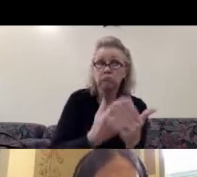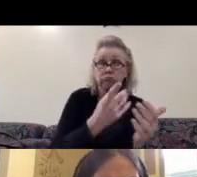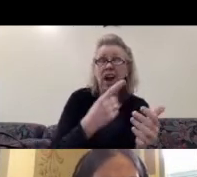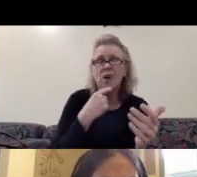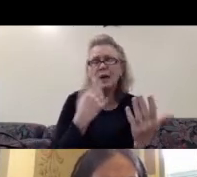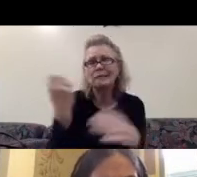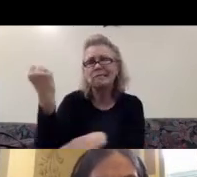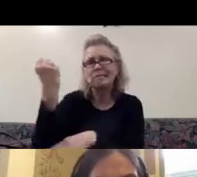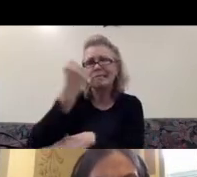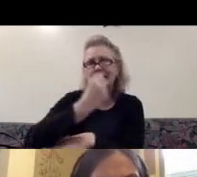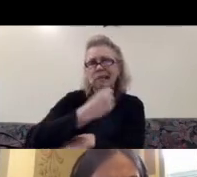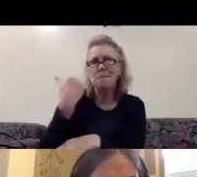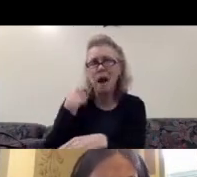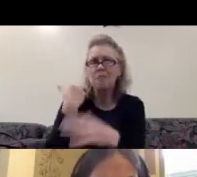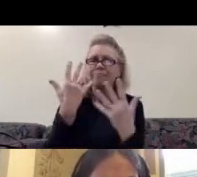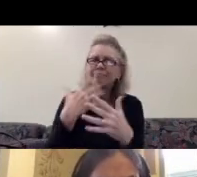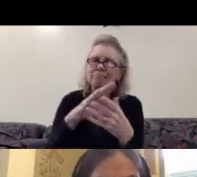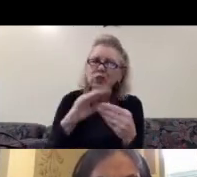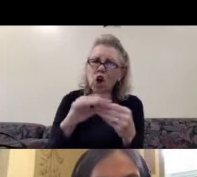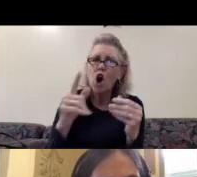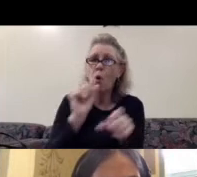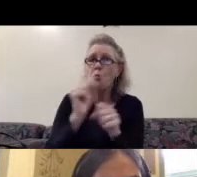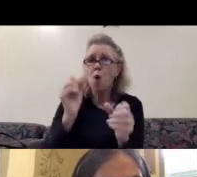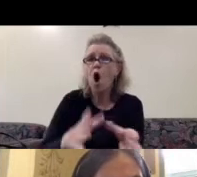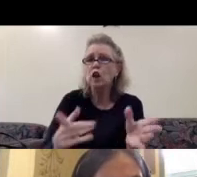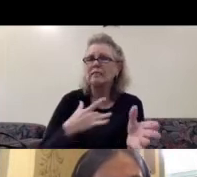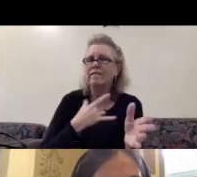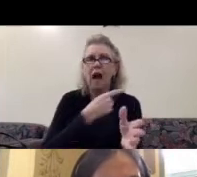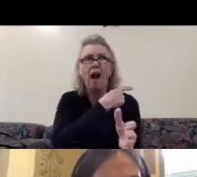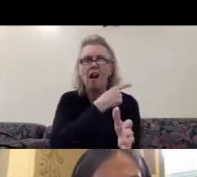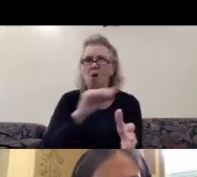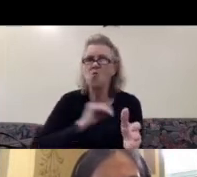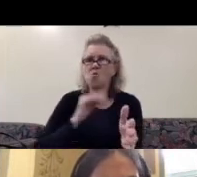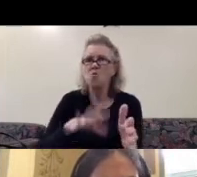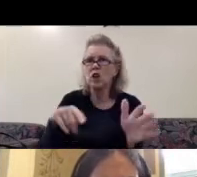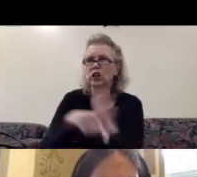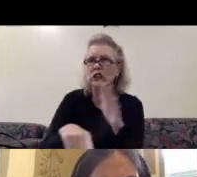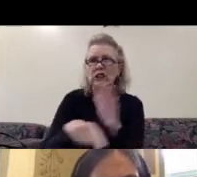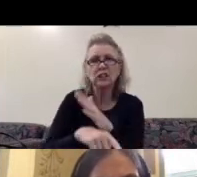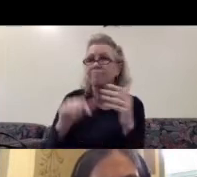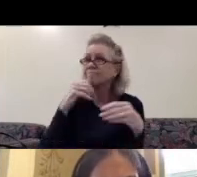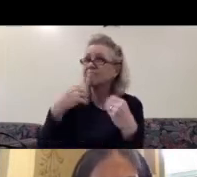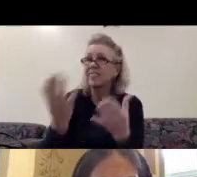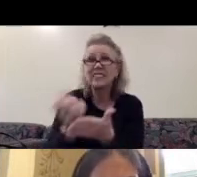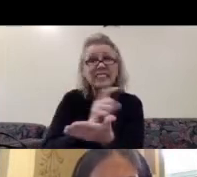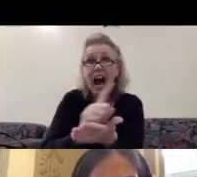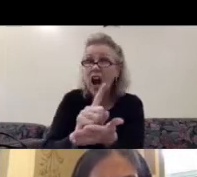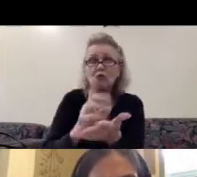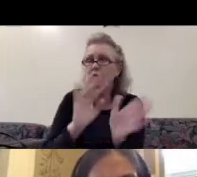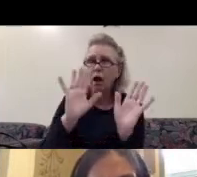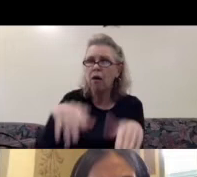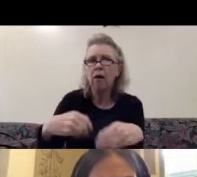with a very sad story about the workers being cheated by the owners. Instead of paying the salaries, they gave them the factory to cover the debt.